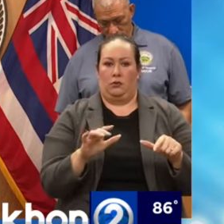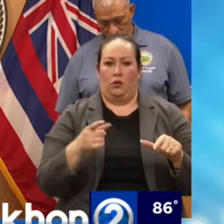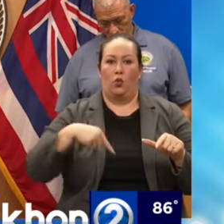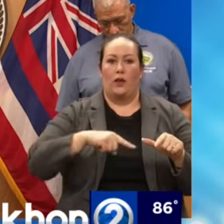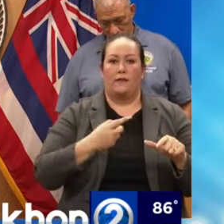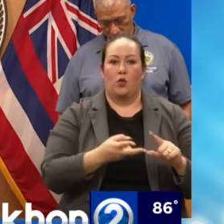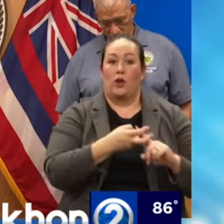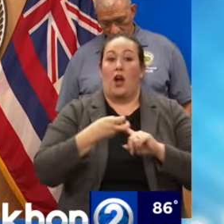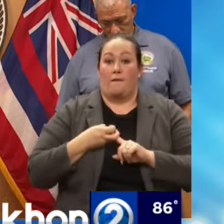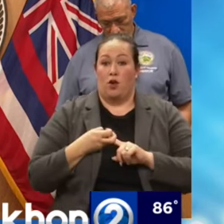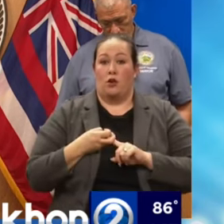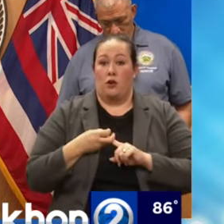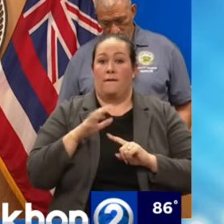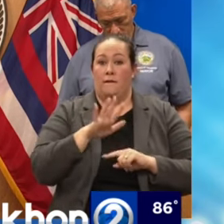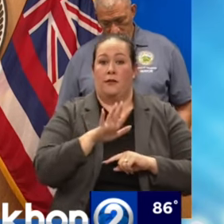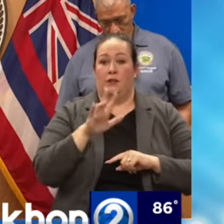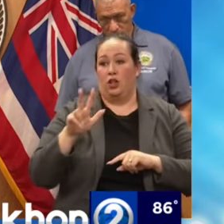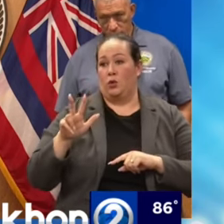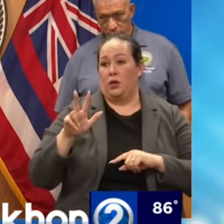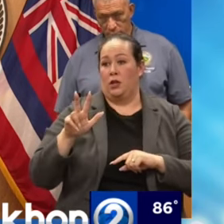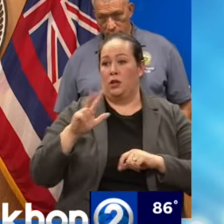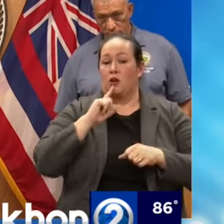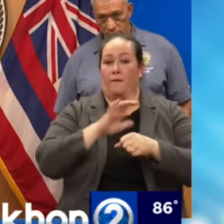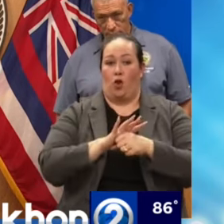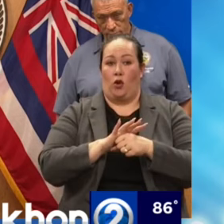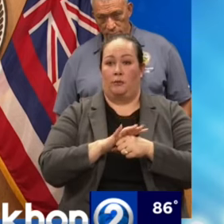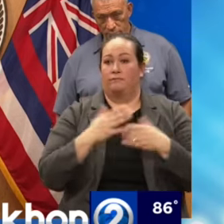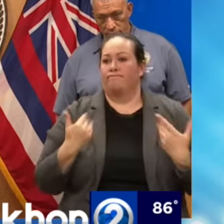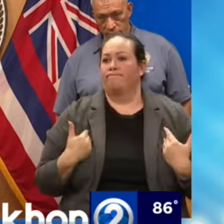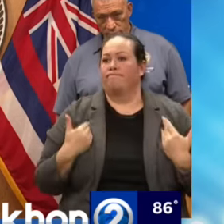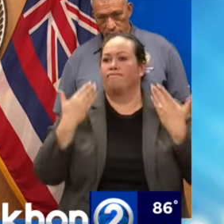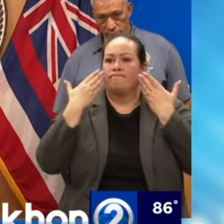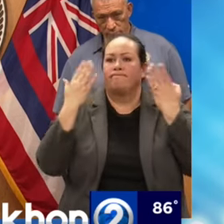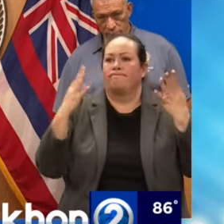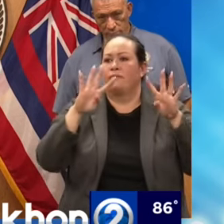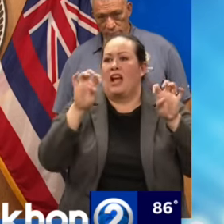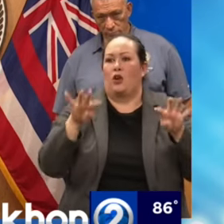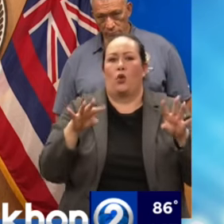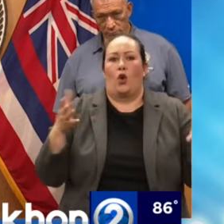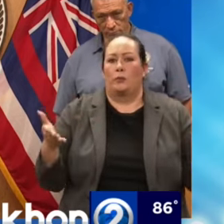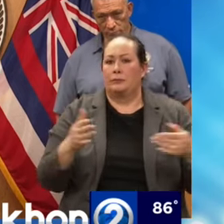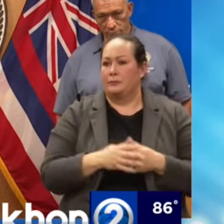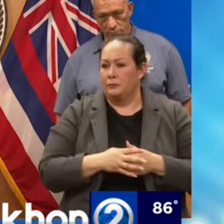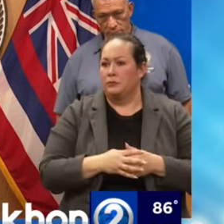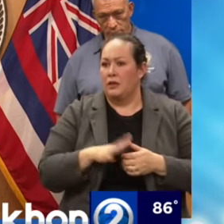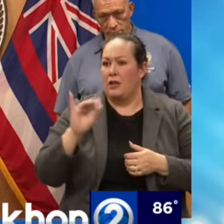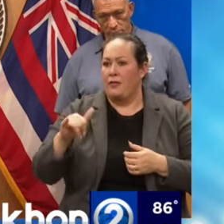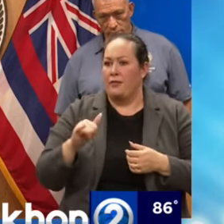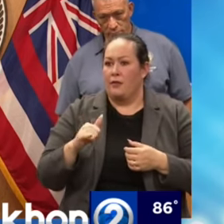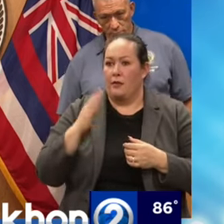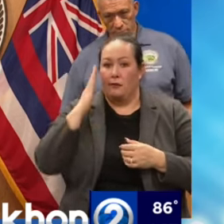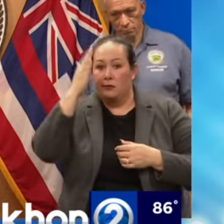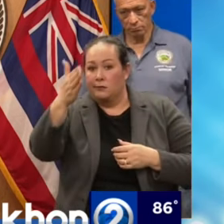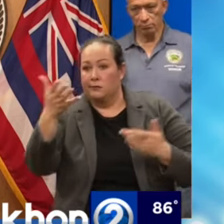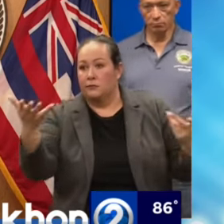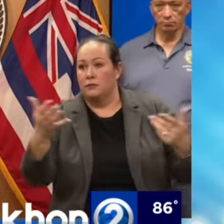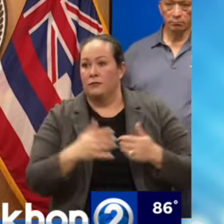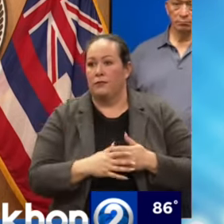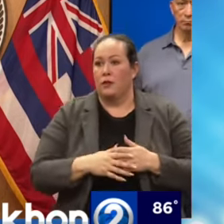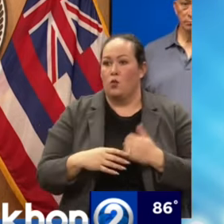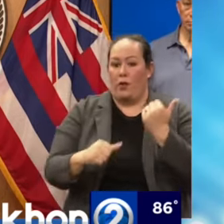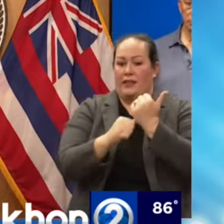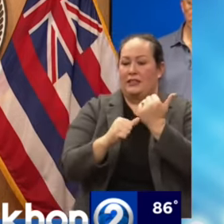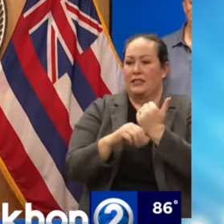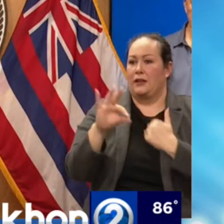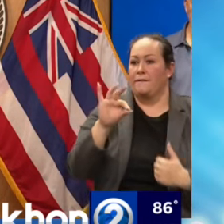recovered. 53 confirmed. I do not know. And that's the issue. And so, because of the assistance of